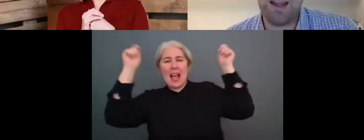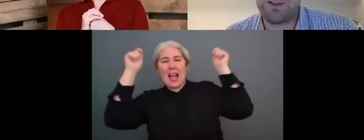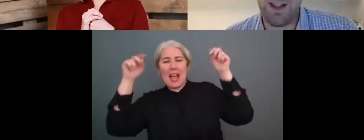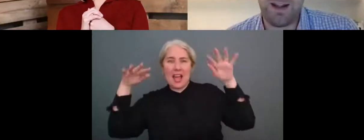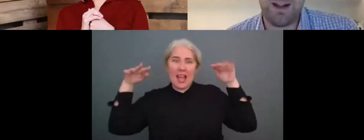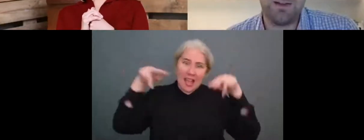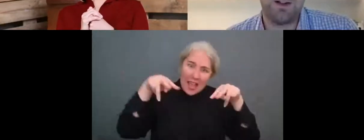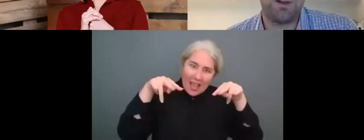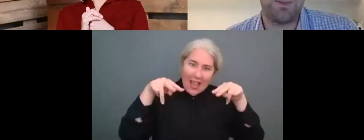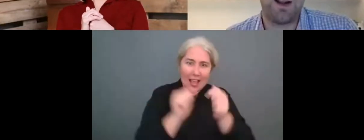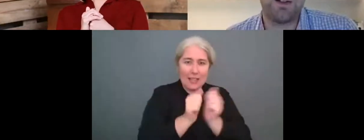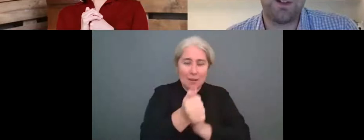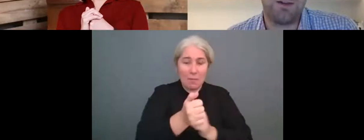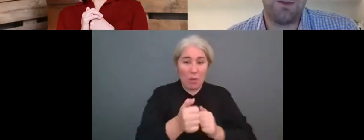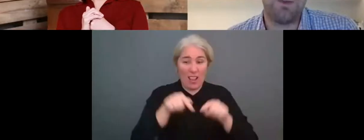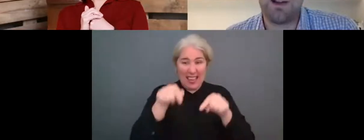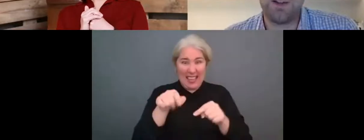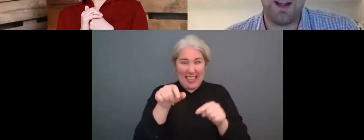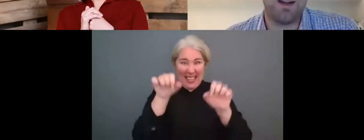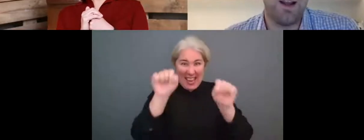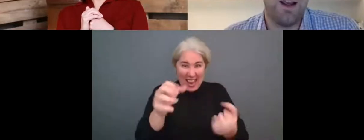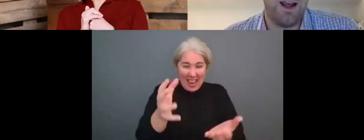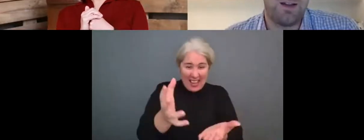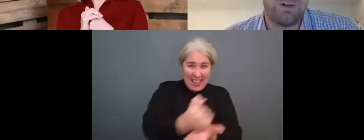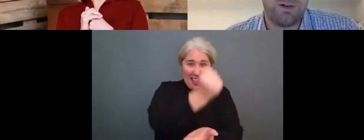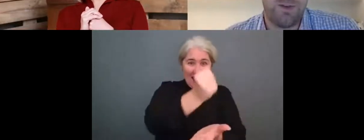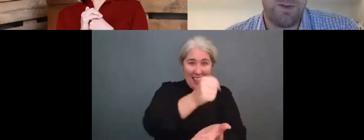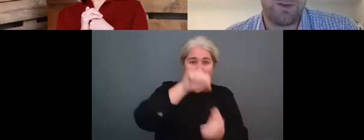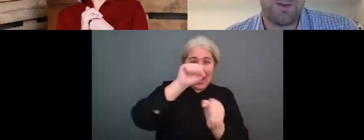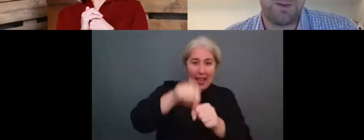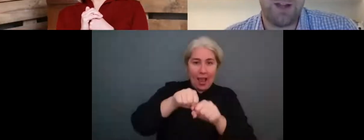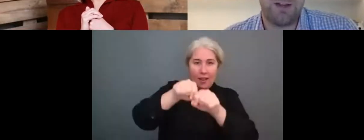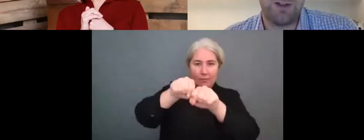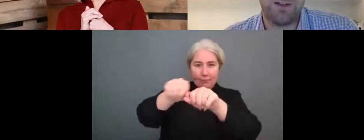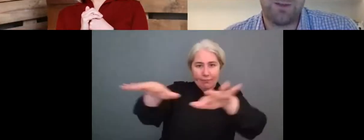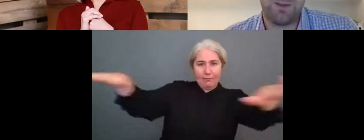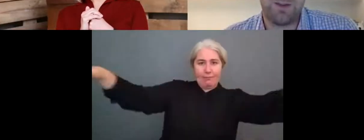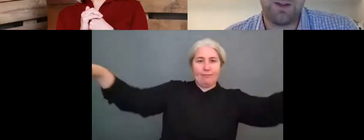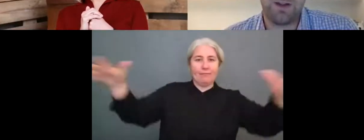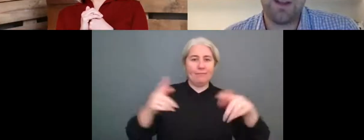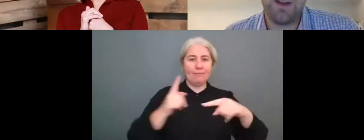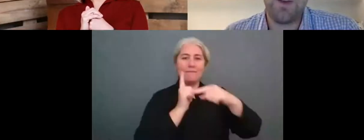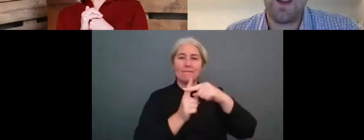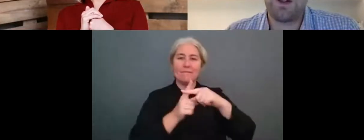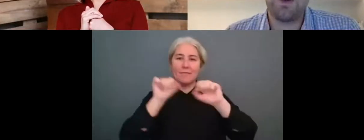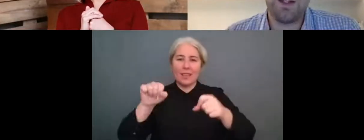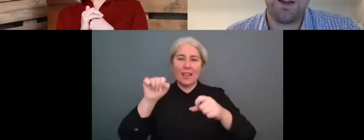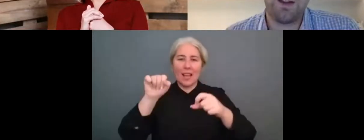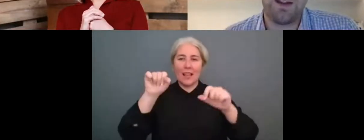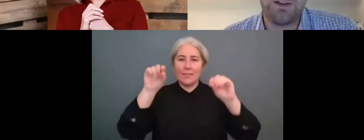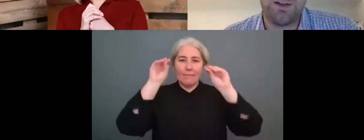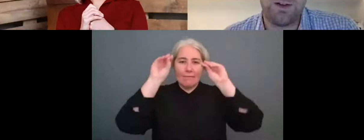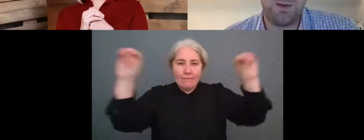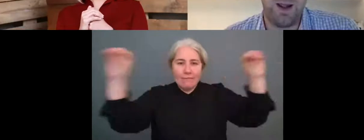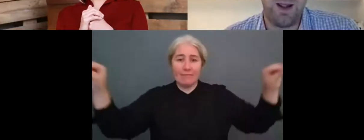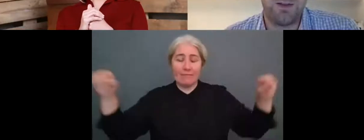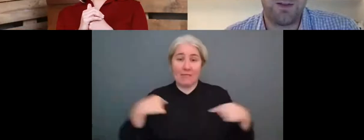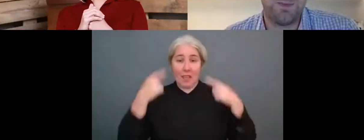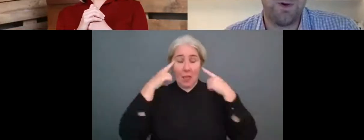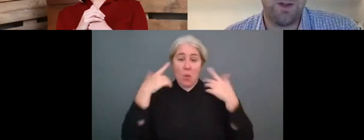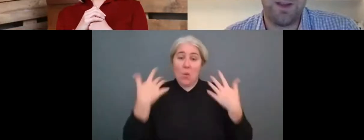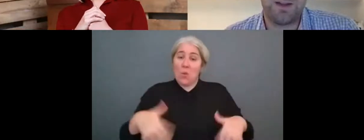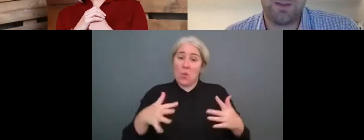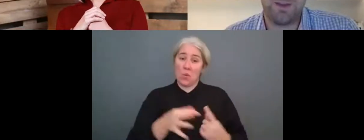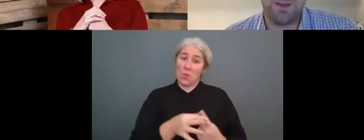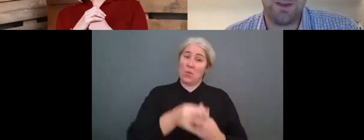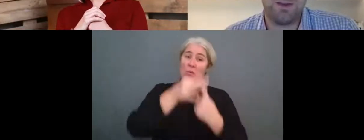to educate and to use supply chain, value chain, uh, to create positive change is something that is fairly unique, I think, to, uh, to